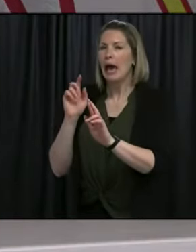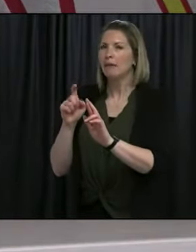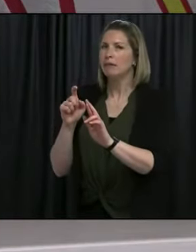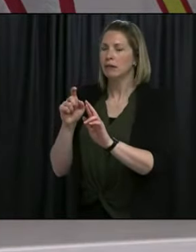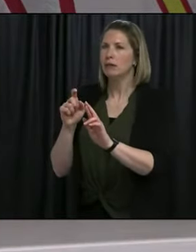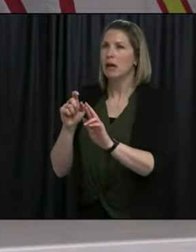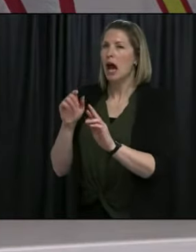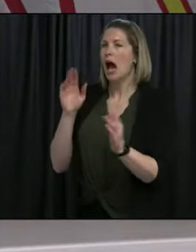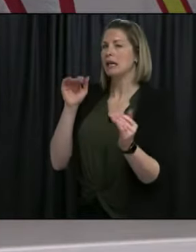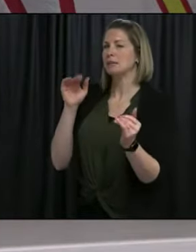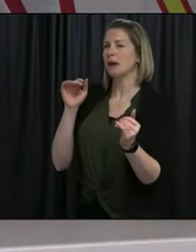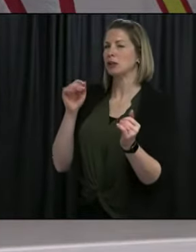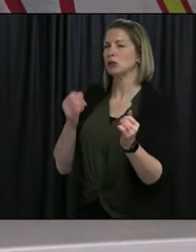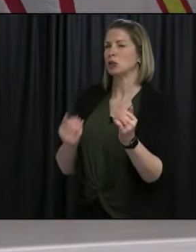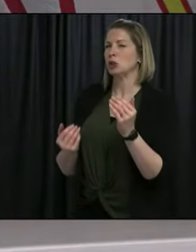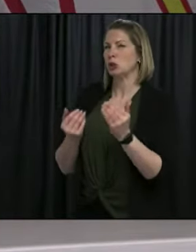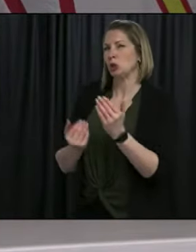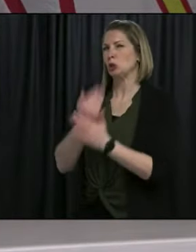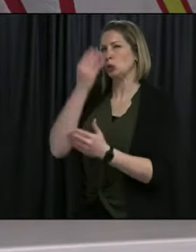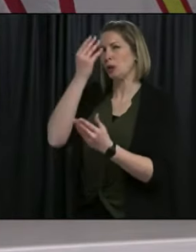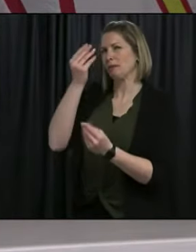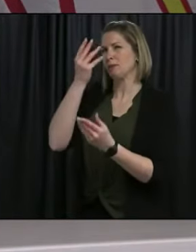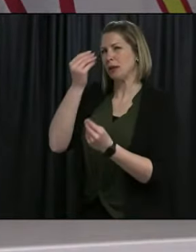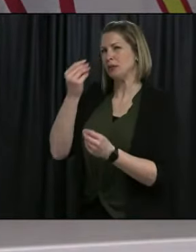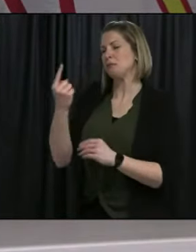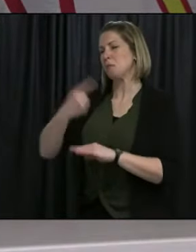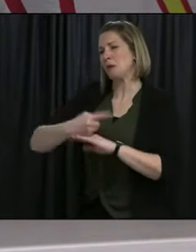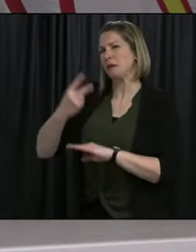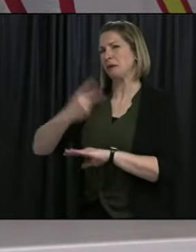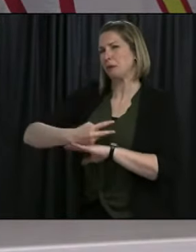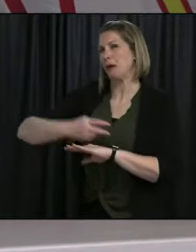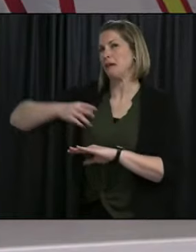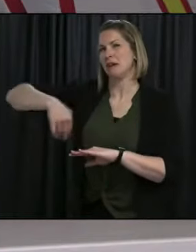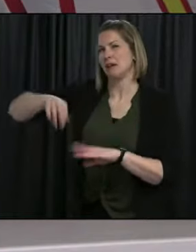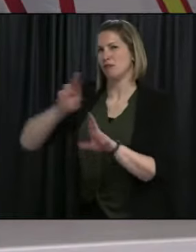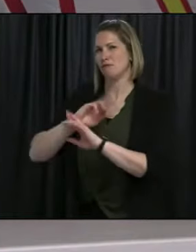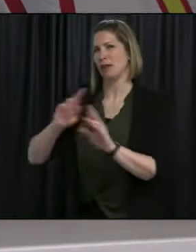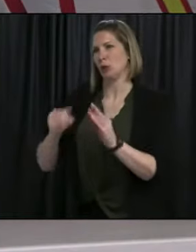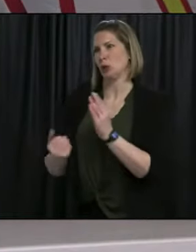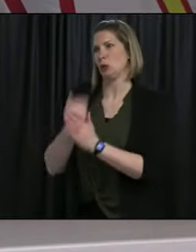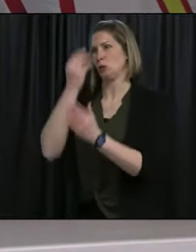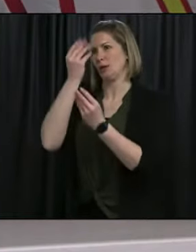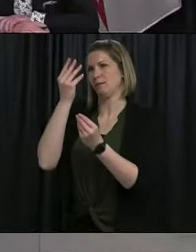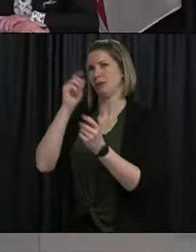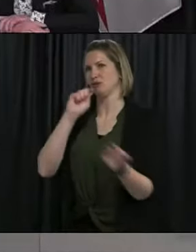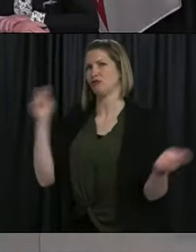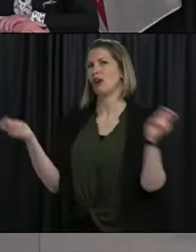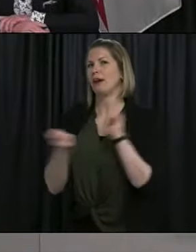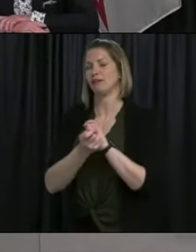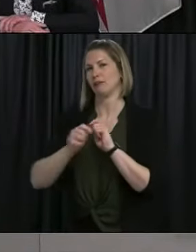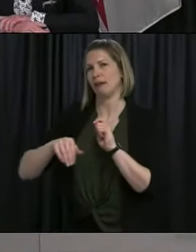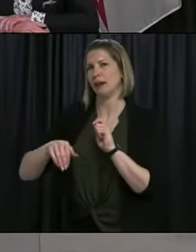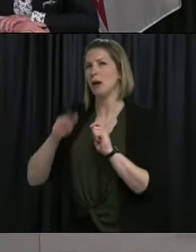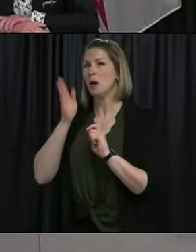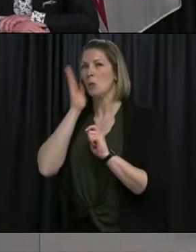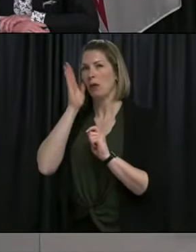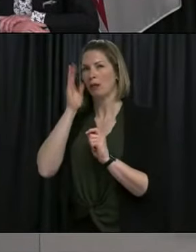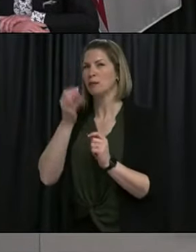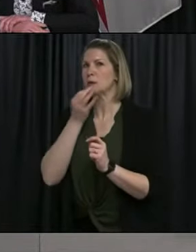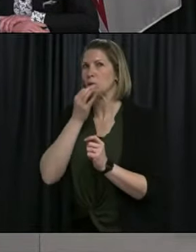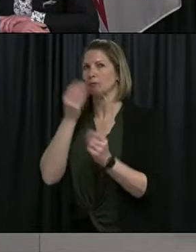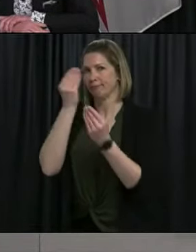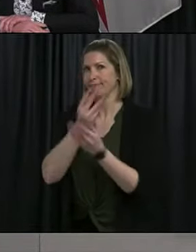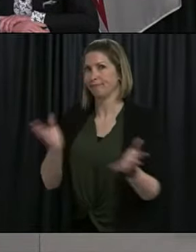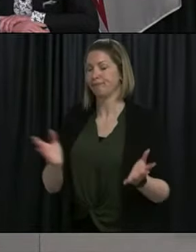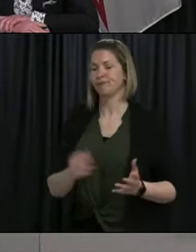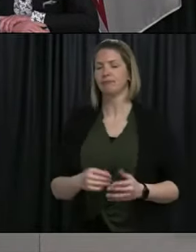expect some news, I think, in the coming days, but we're just not quite there yet. There is a lot of anxiety, a lot of